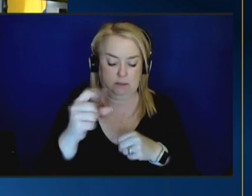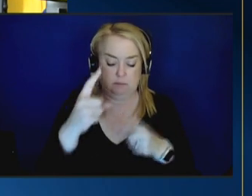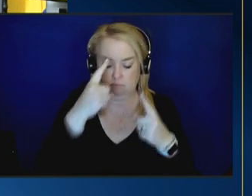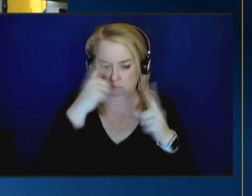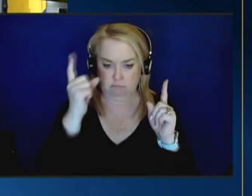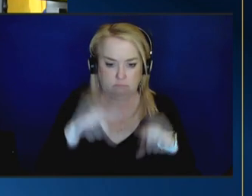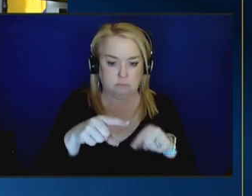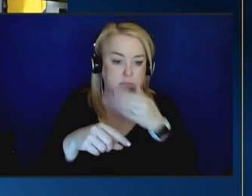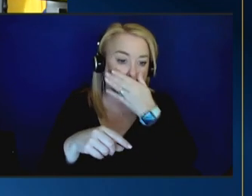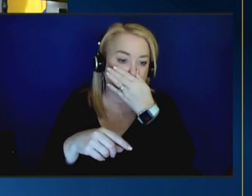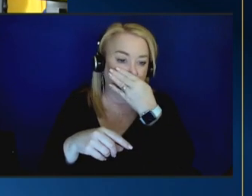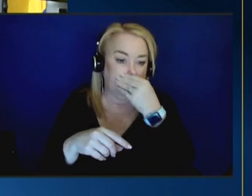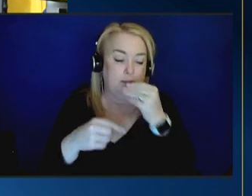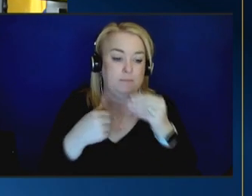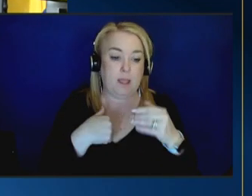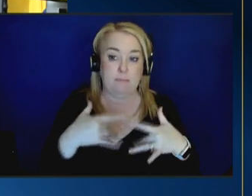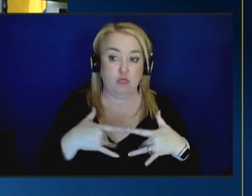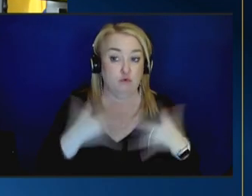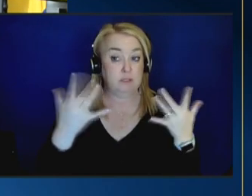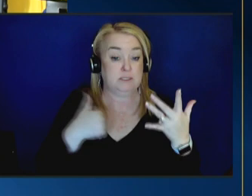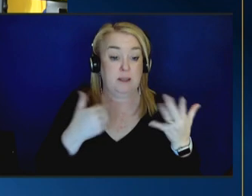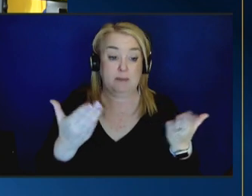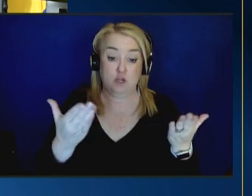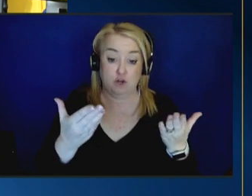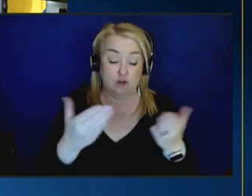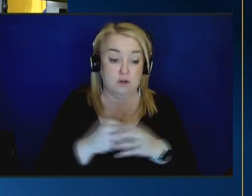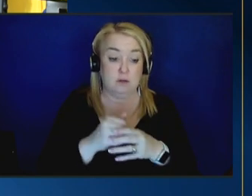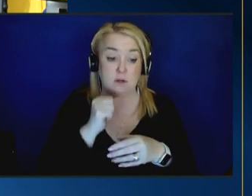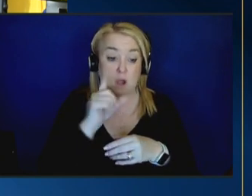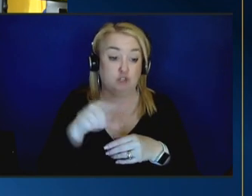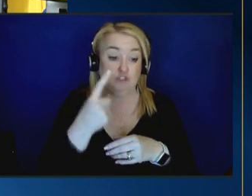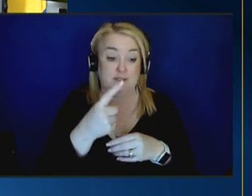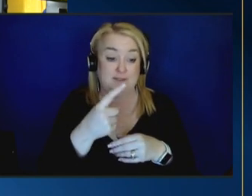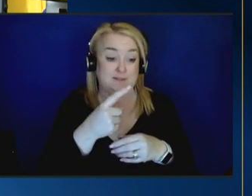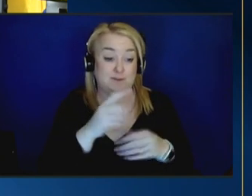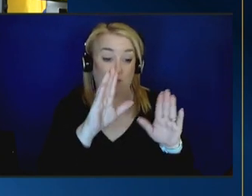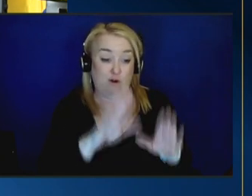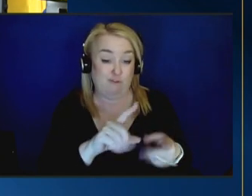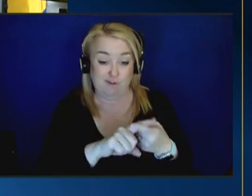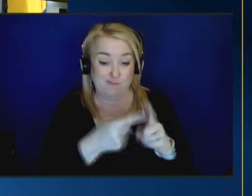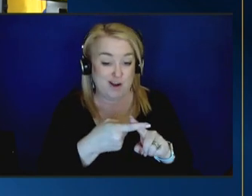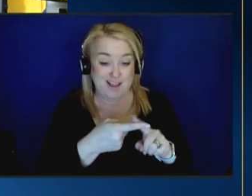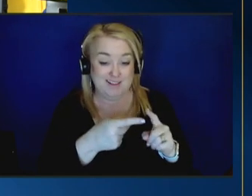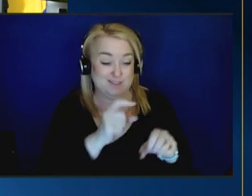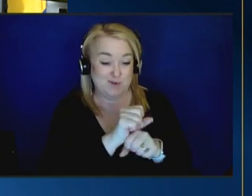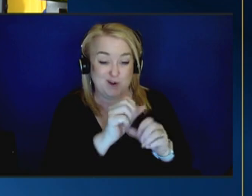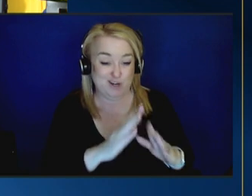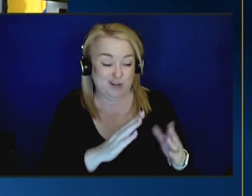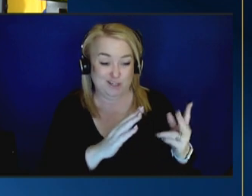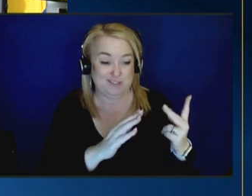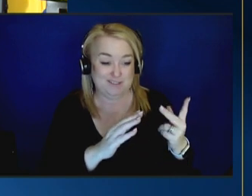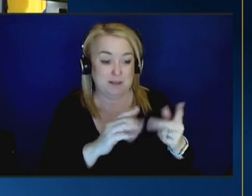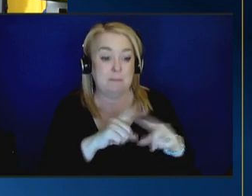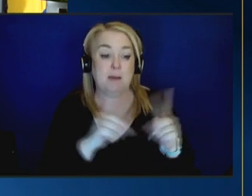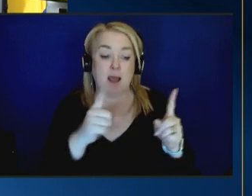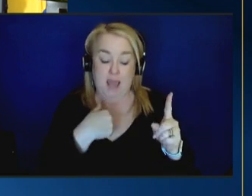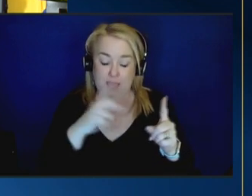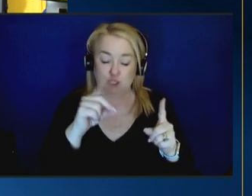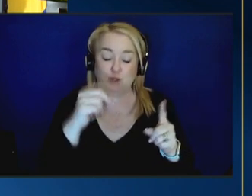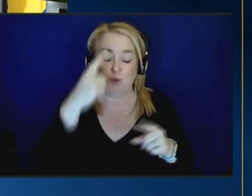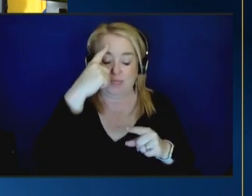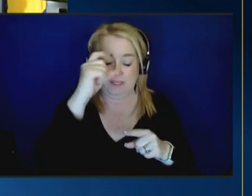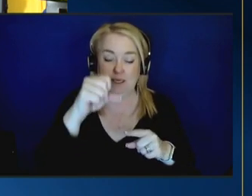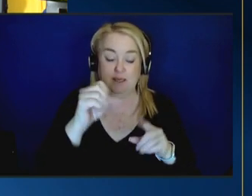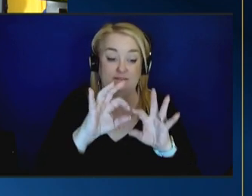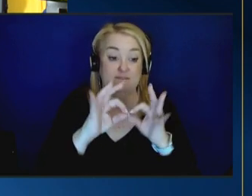and uh and i'm really thrilled to be here uh not just to be with wonderful friends and colleagues um but because i really do think that um family